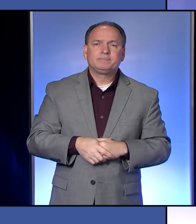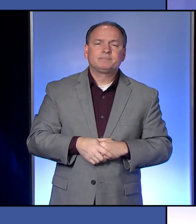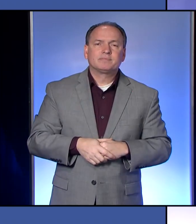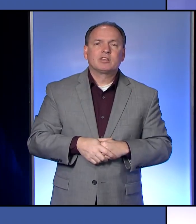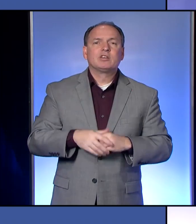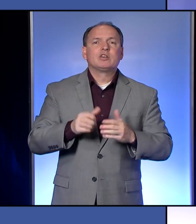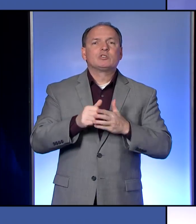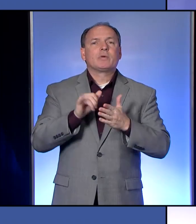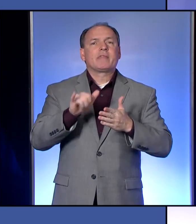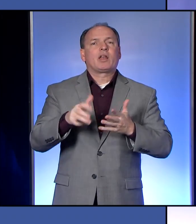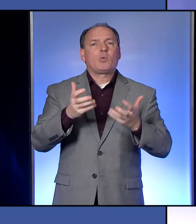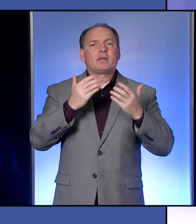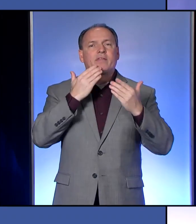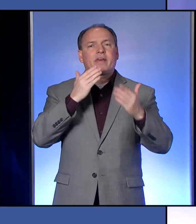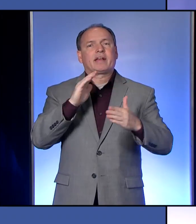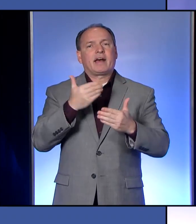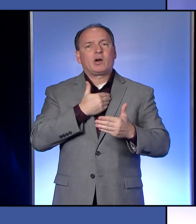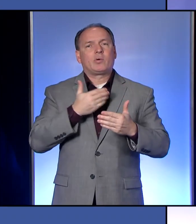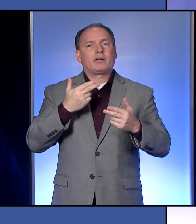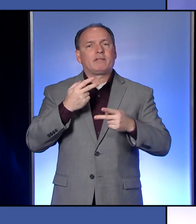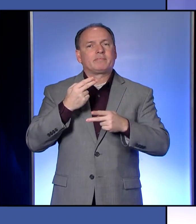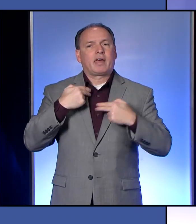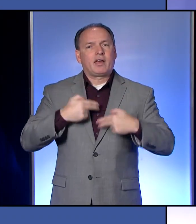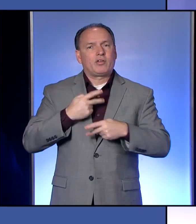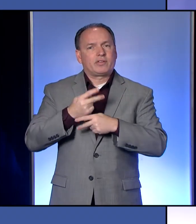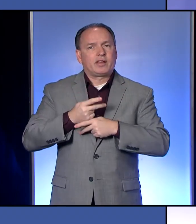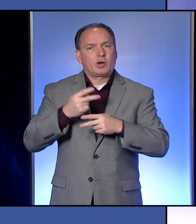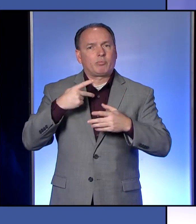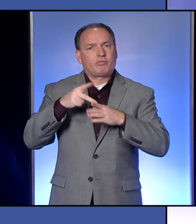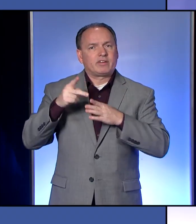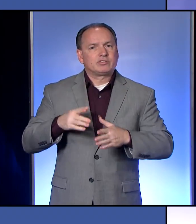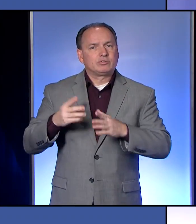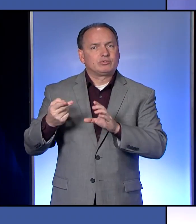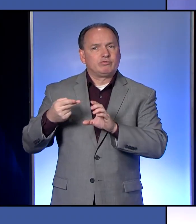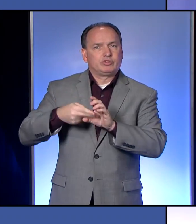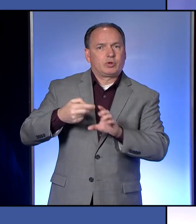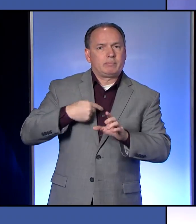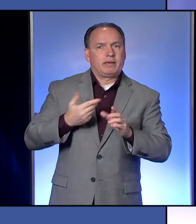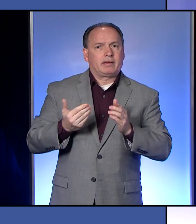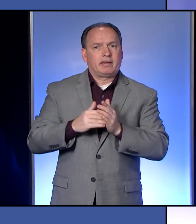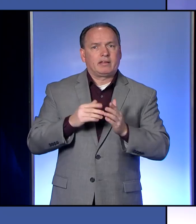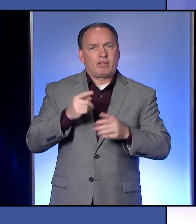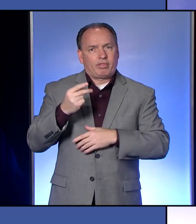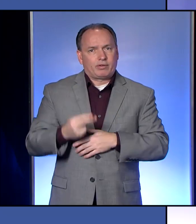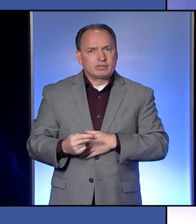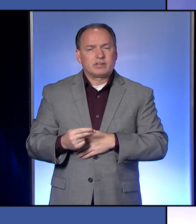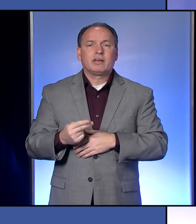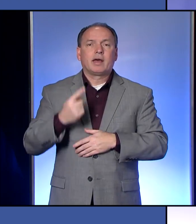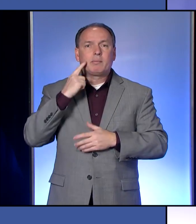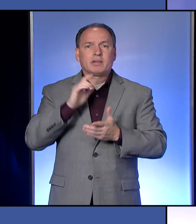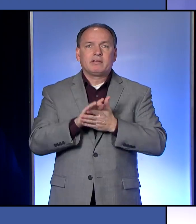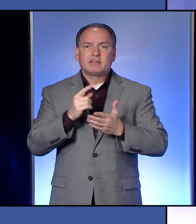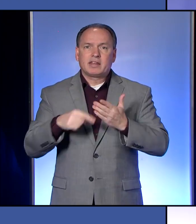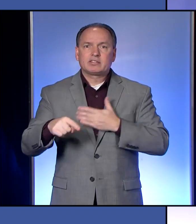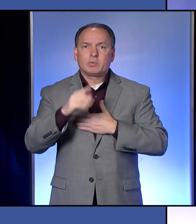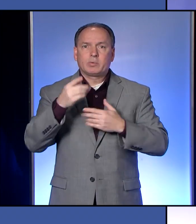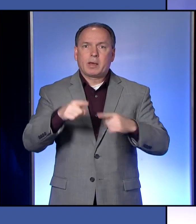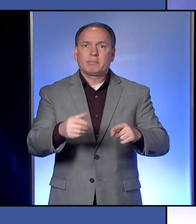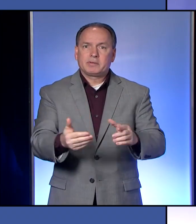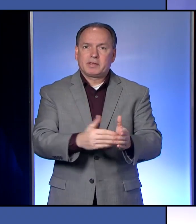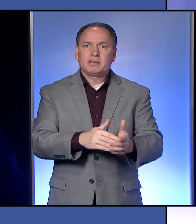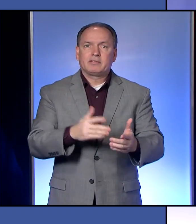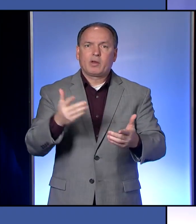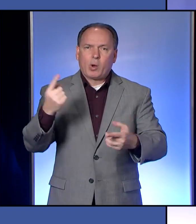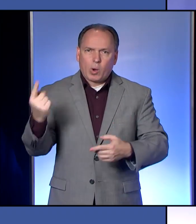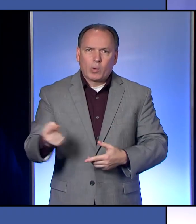So with that, I want to thank our health care professionals for joining me again on this Thursday. And I believe they'll be back with me next Thursday and they always